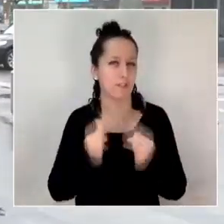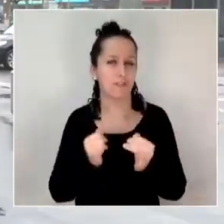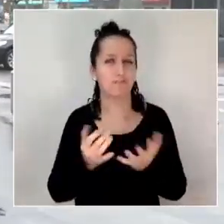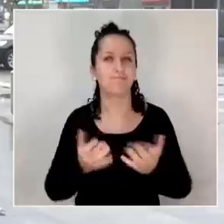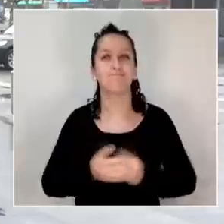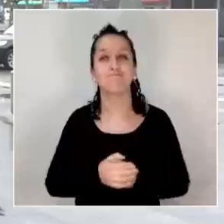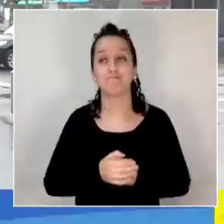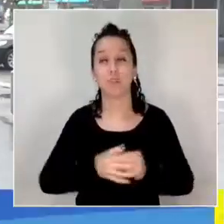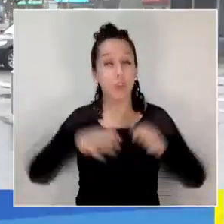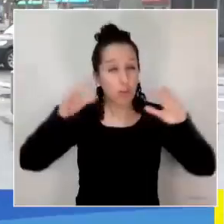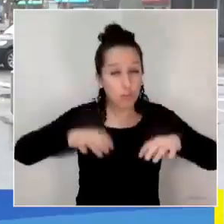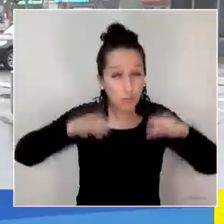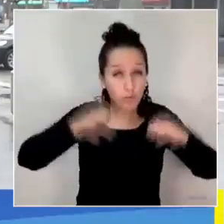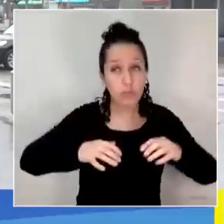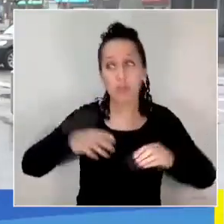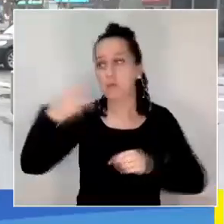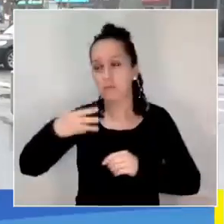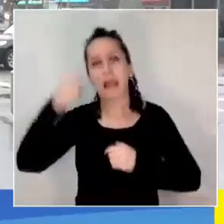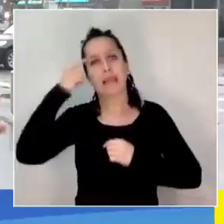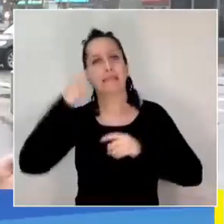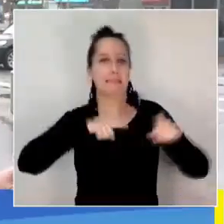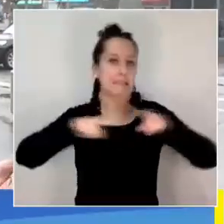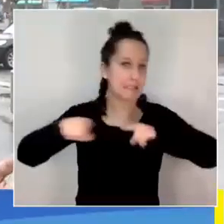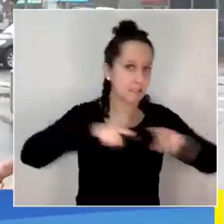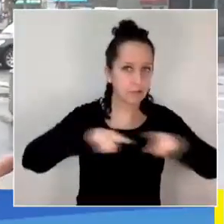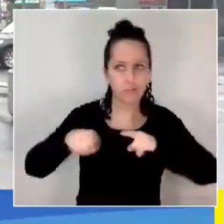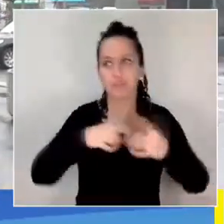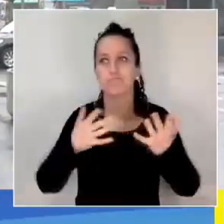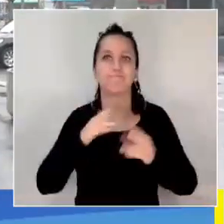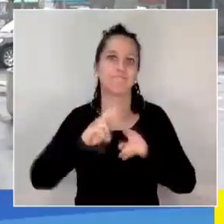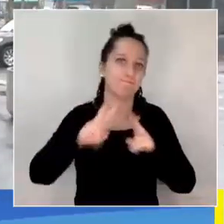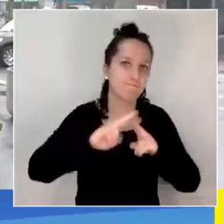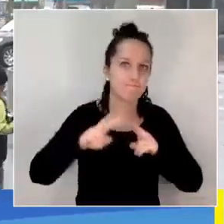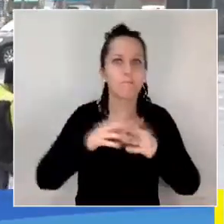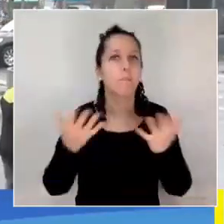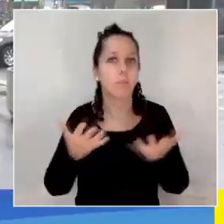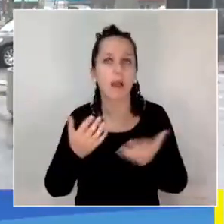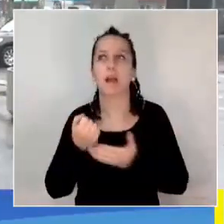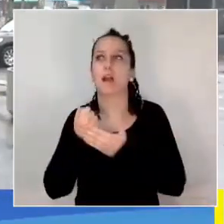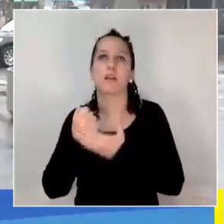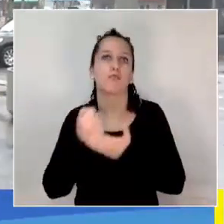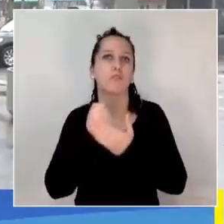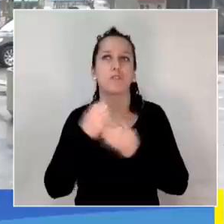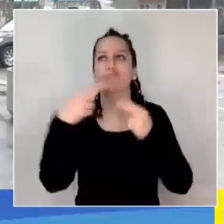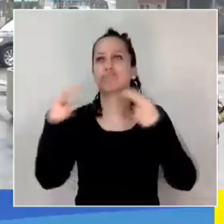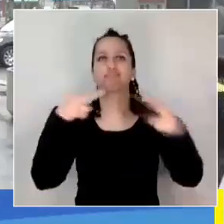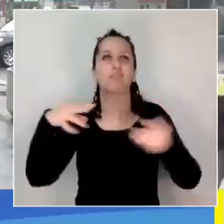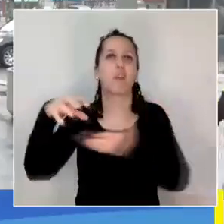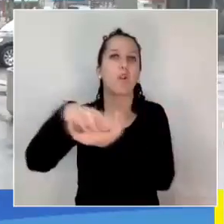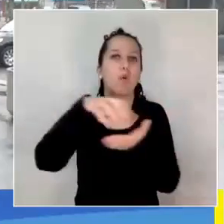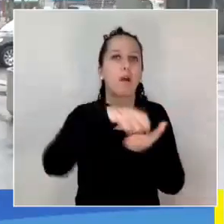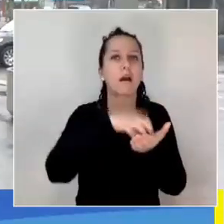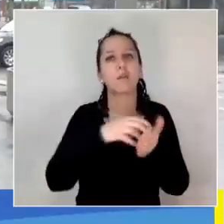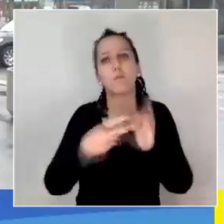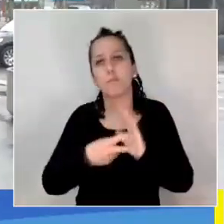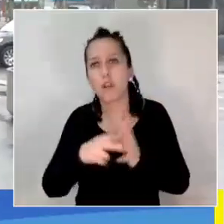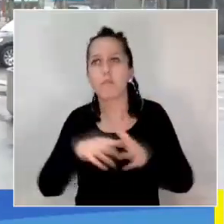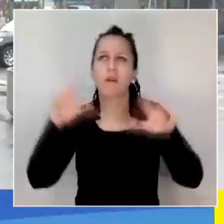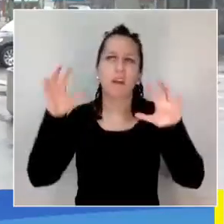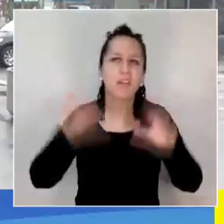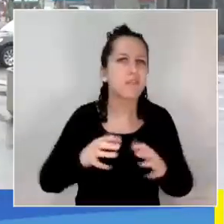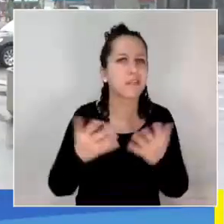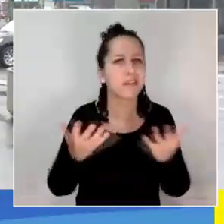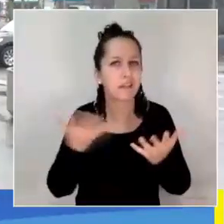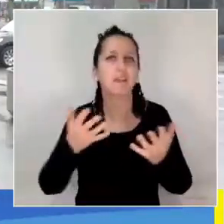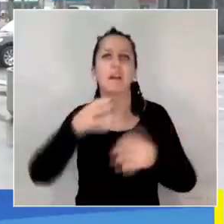make that the Municipality have a large spread of operative to be able to come to the main points of